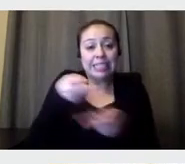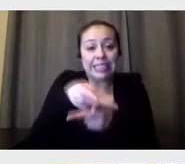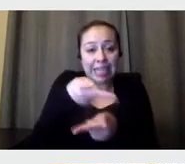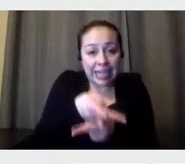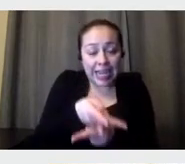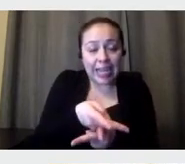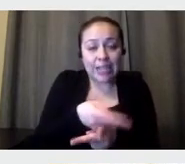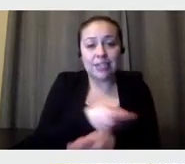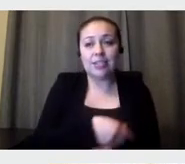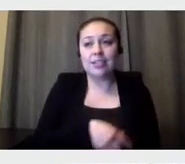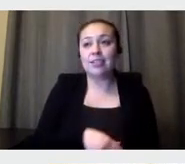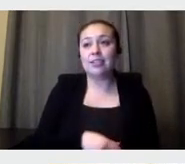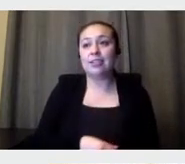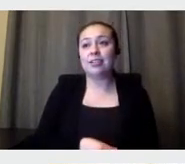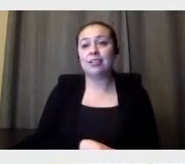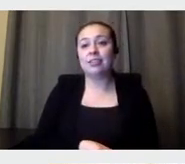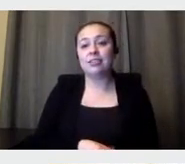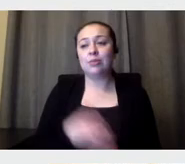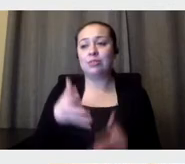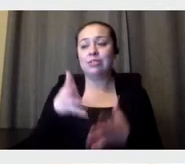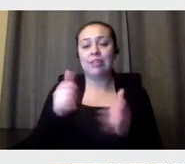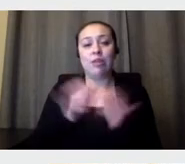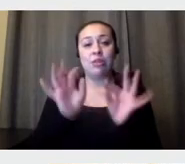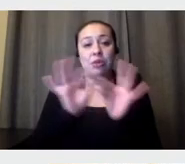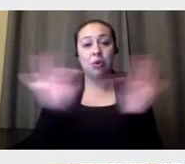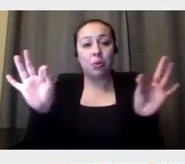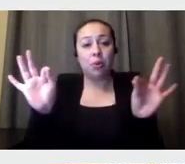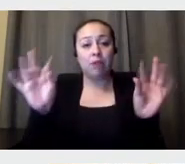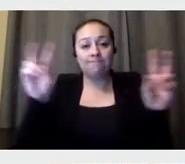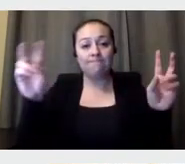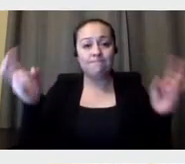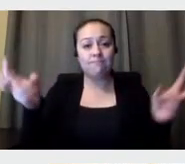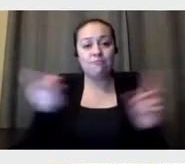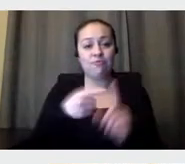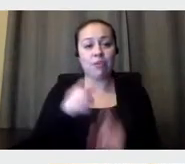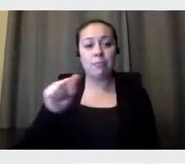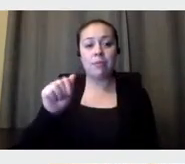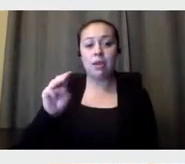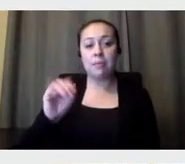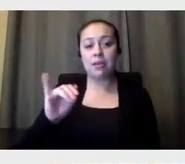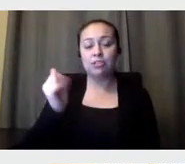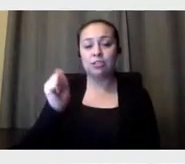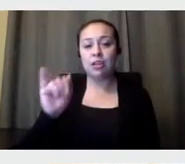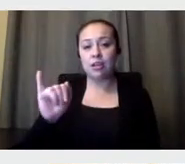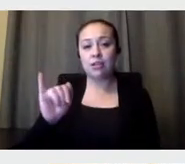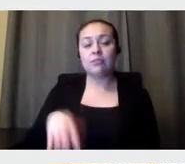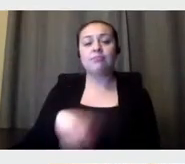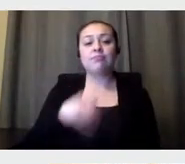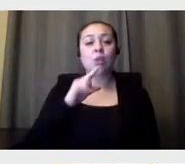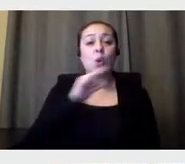I'll leave with a quote from, uh, Amijai, which is, quality is what lasts.